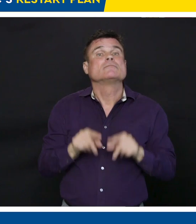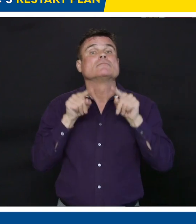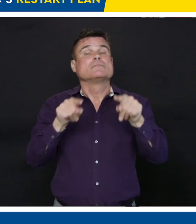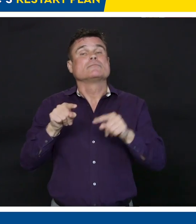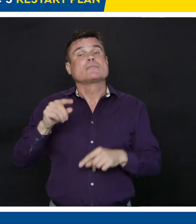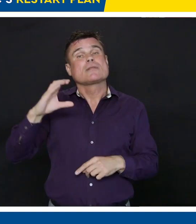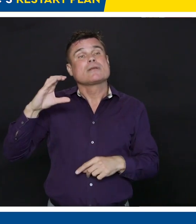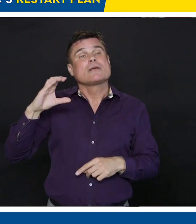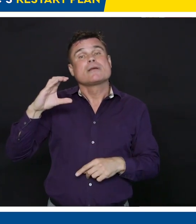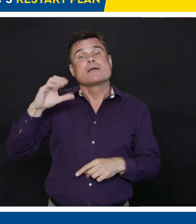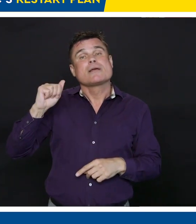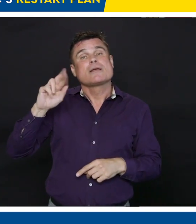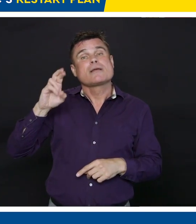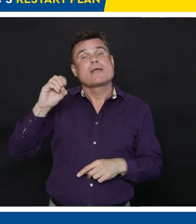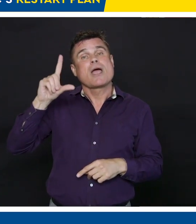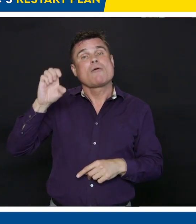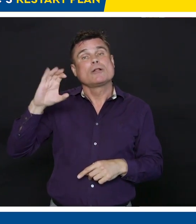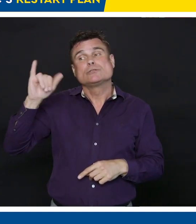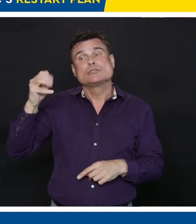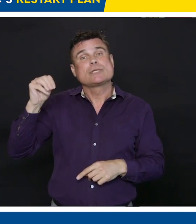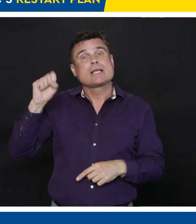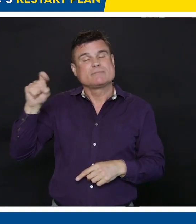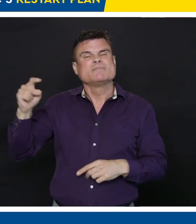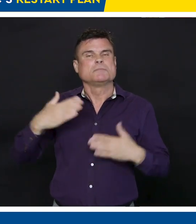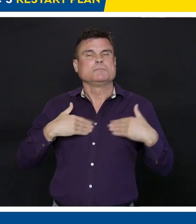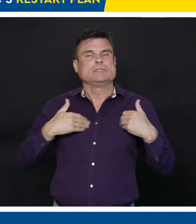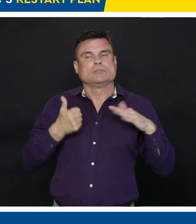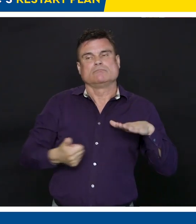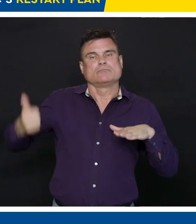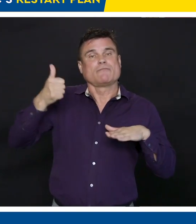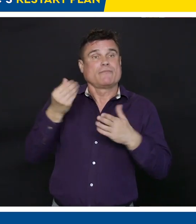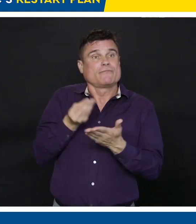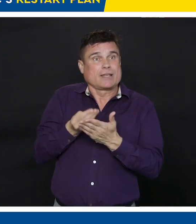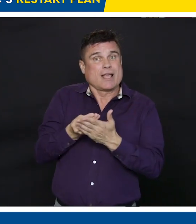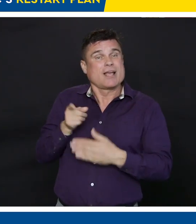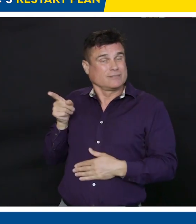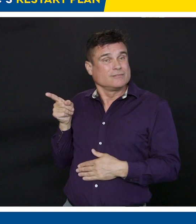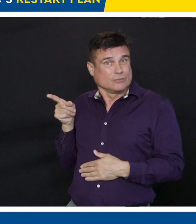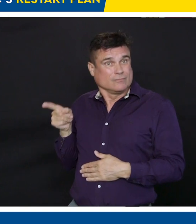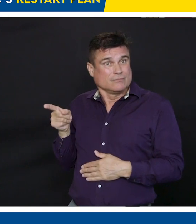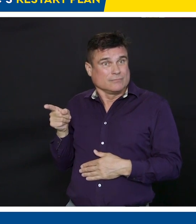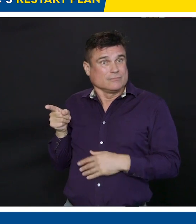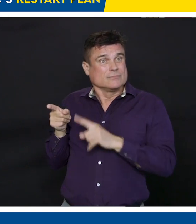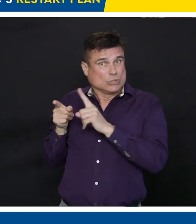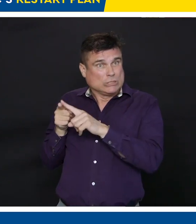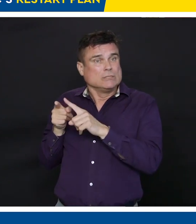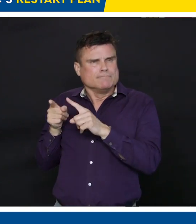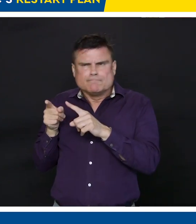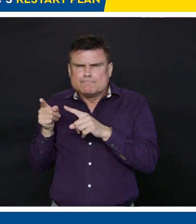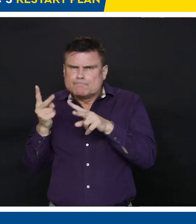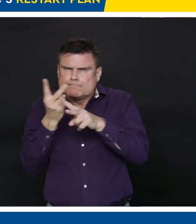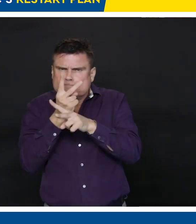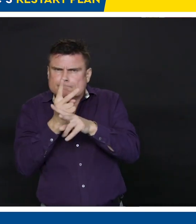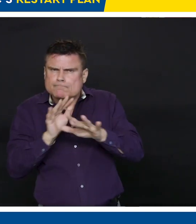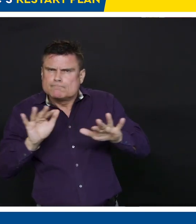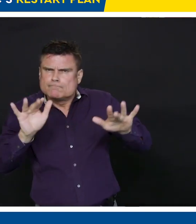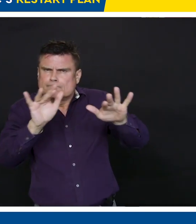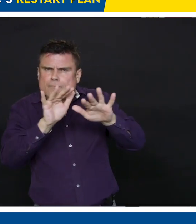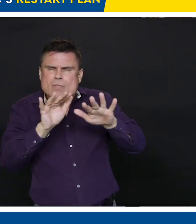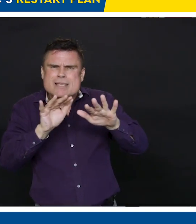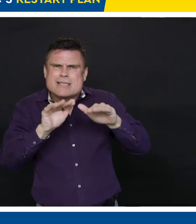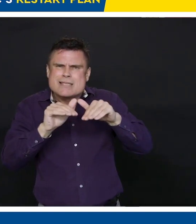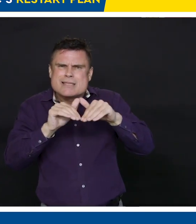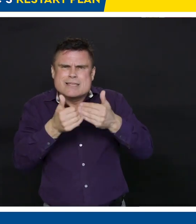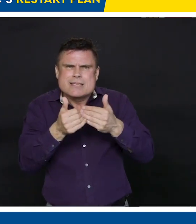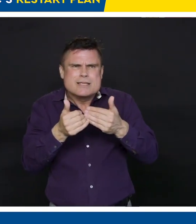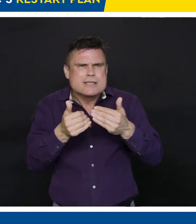evoke WorkSafe to achieve this, whether we use the employment insurance programs. This is the one that we've been focusing